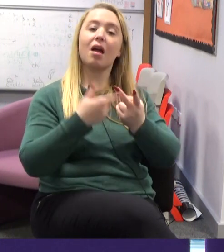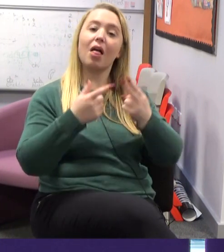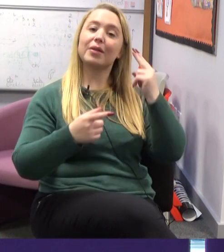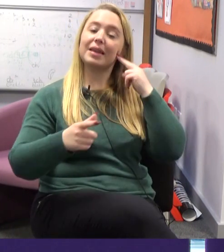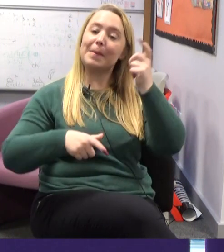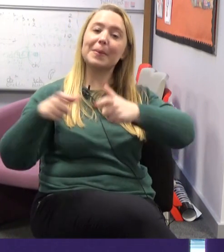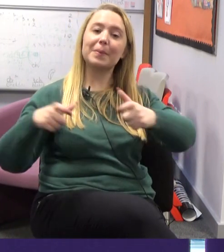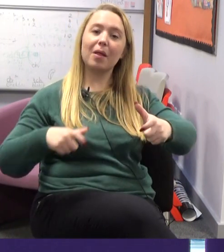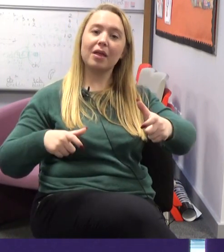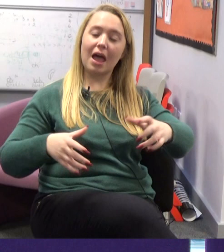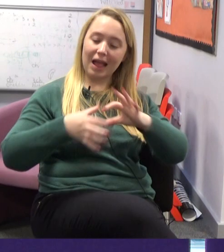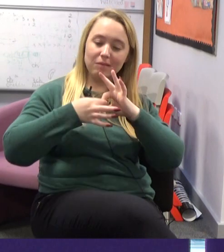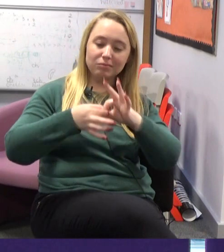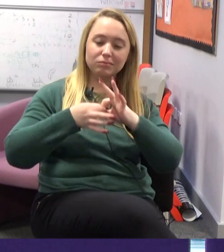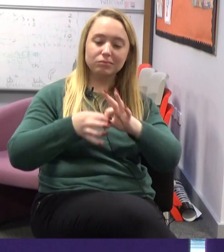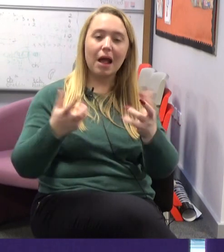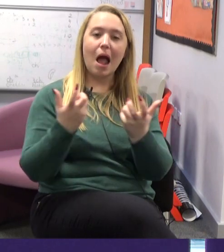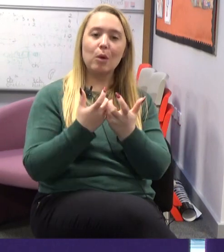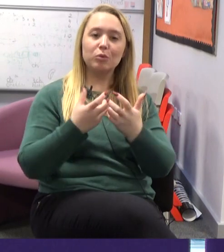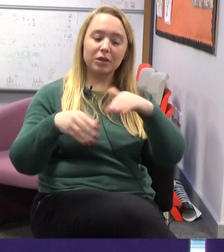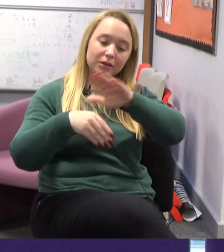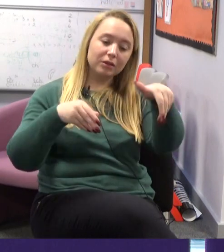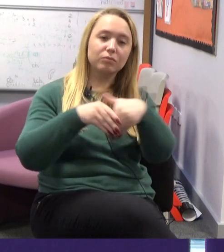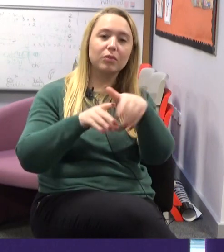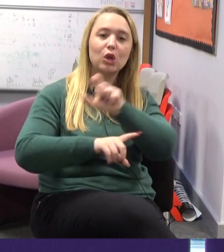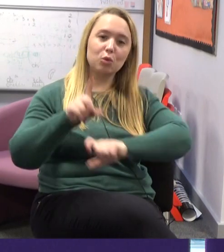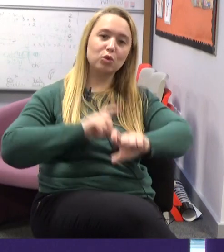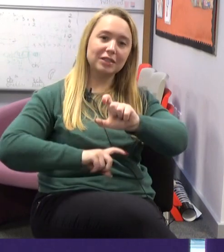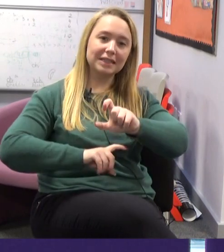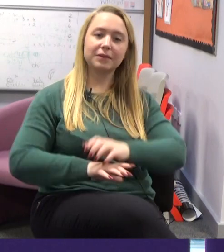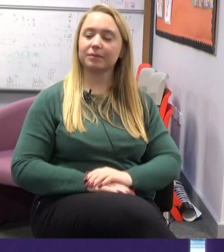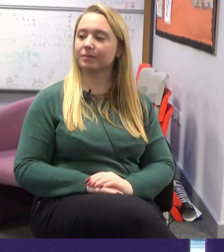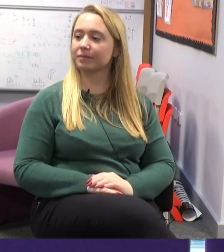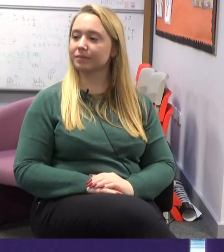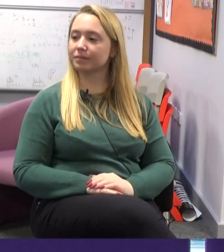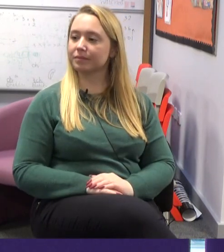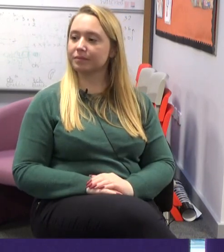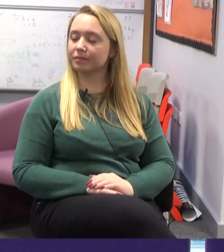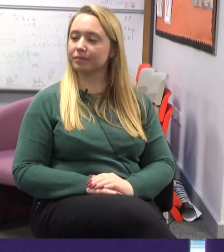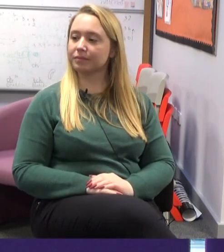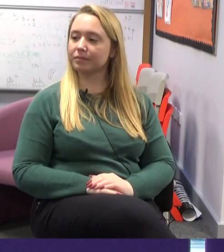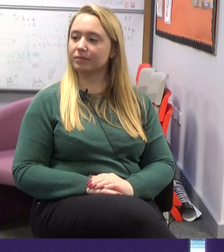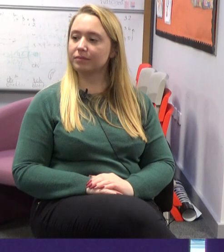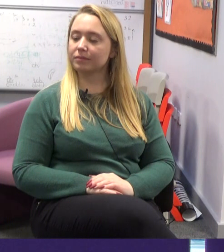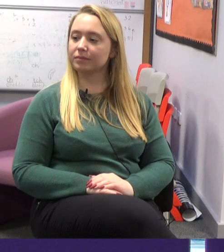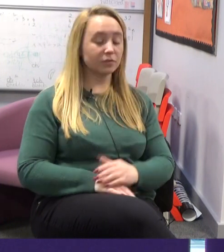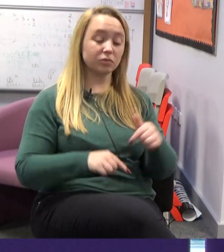and seeing other deaf people and interacting with other deaf people that they really learn about being part of that community themselves.